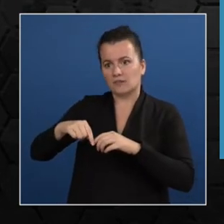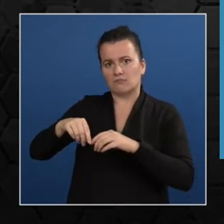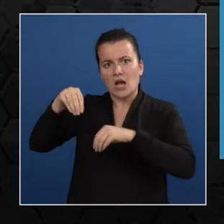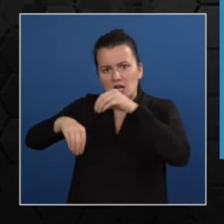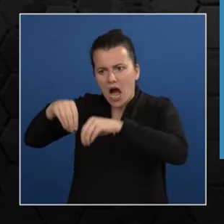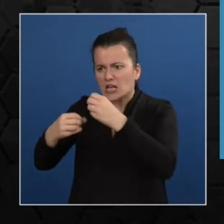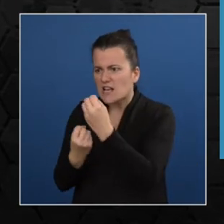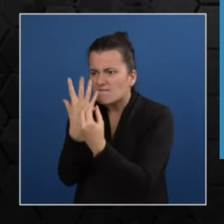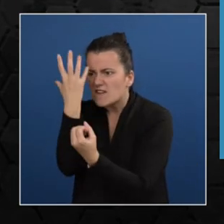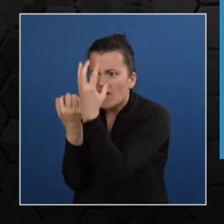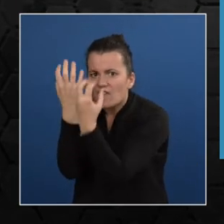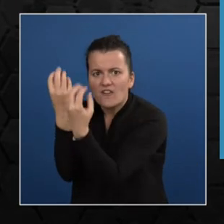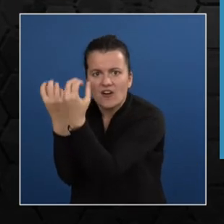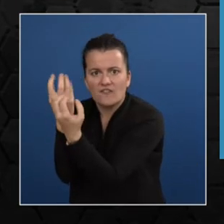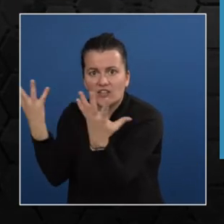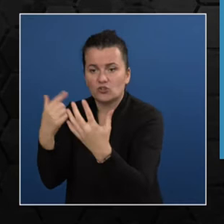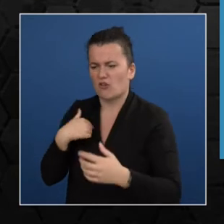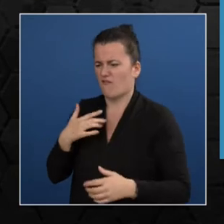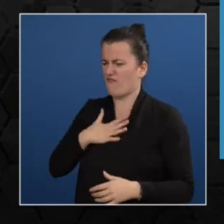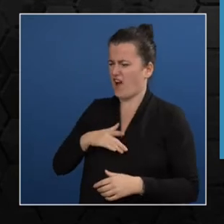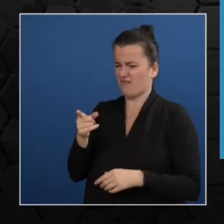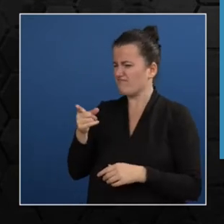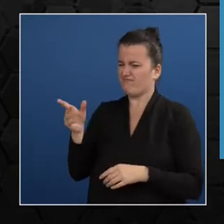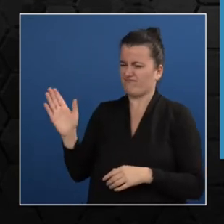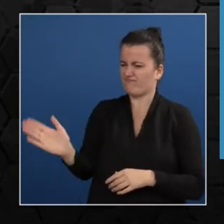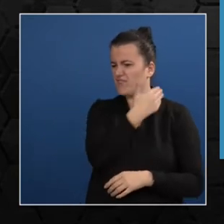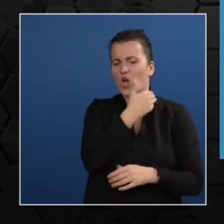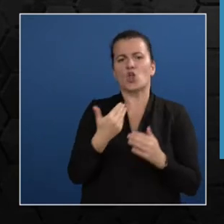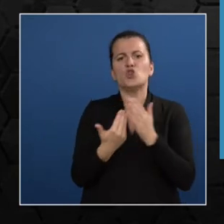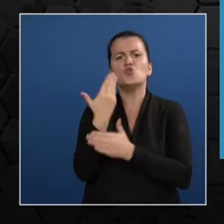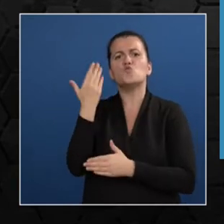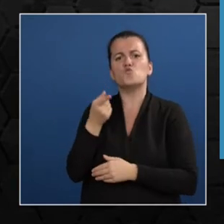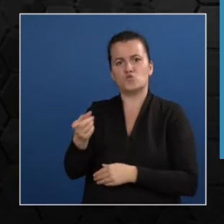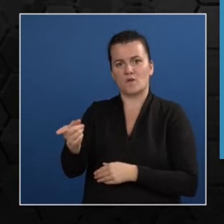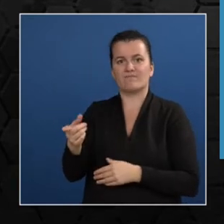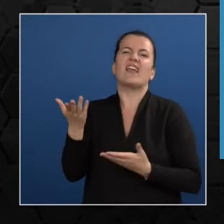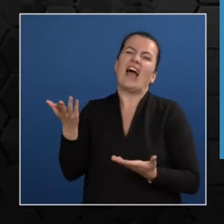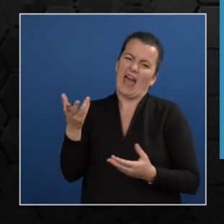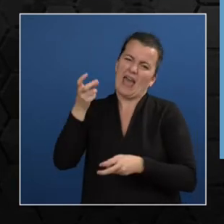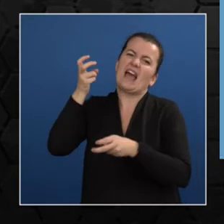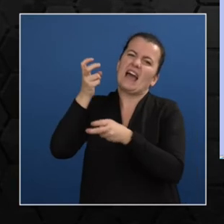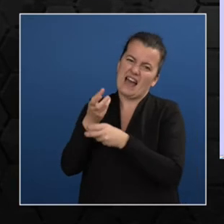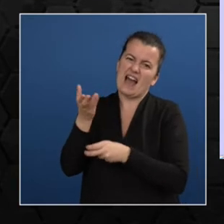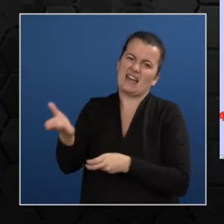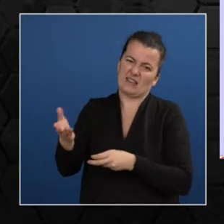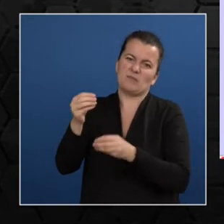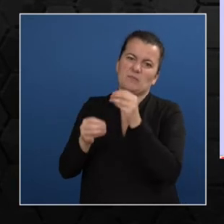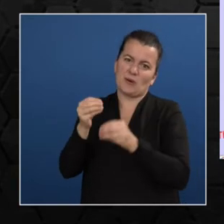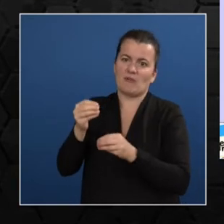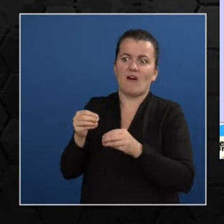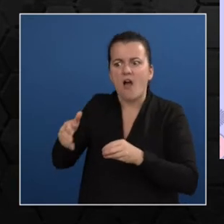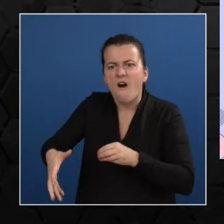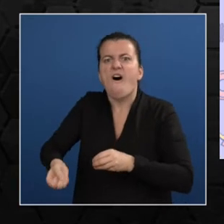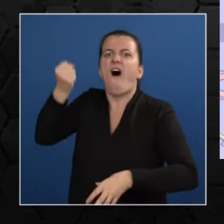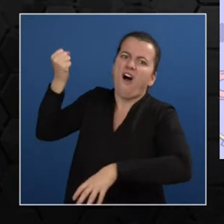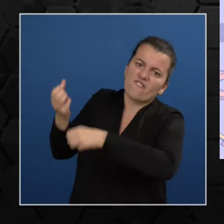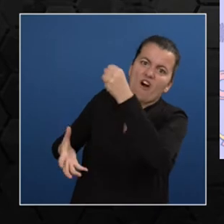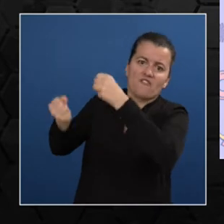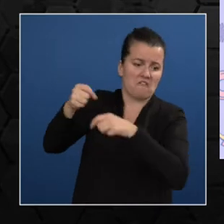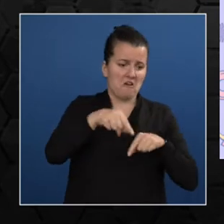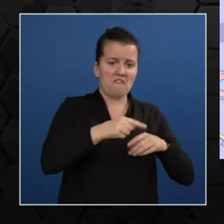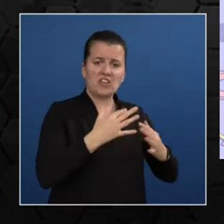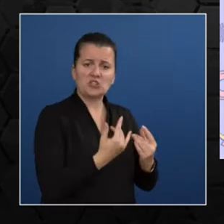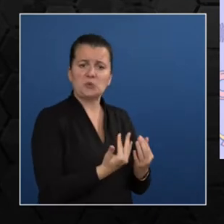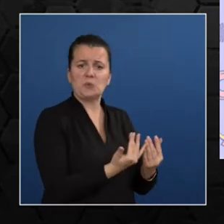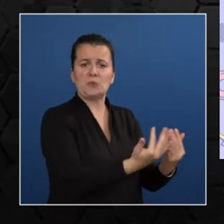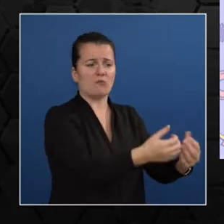renovate it and then then plant new flowers. This is what the ITS World Bank 2016 toolkit means. We are now going to be taking a